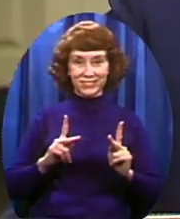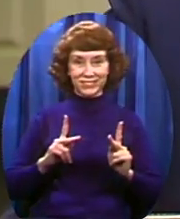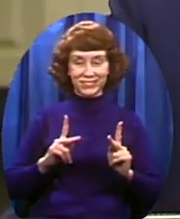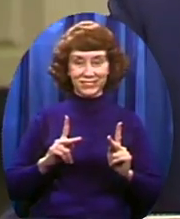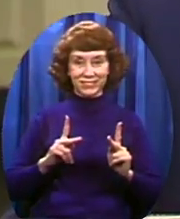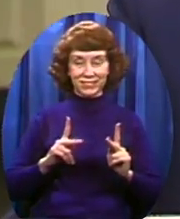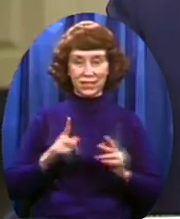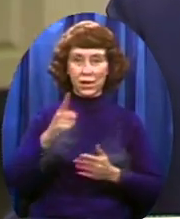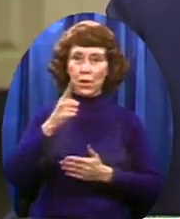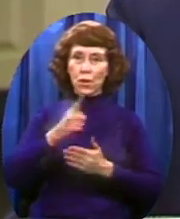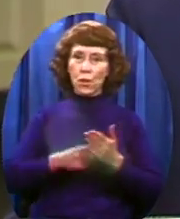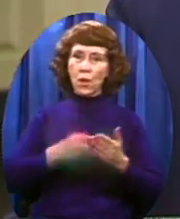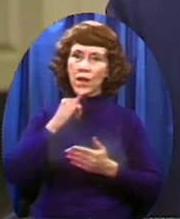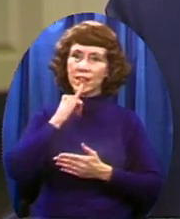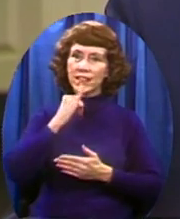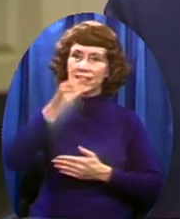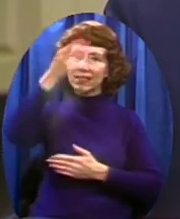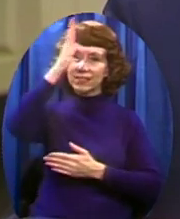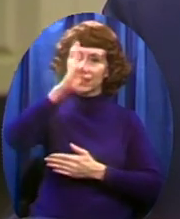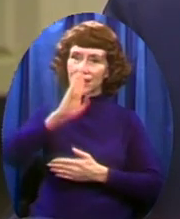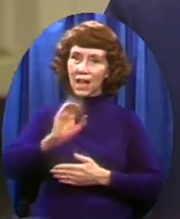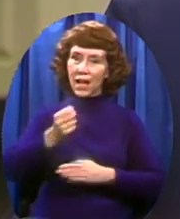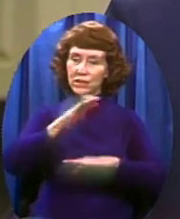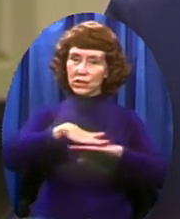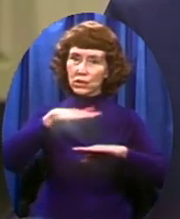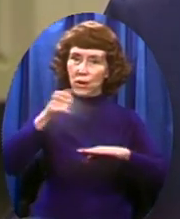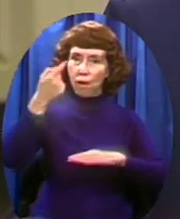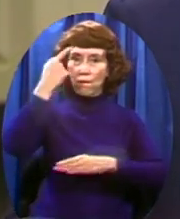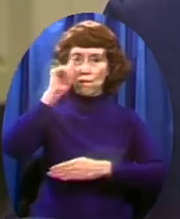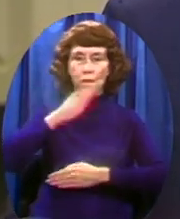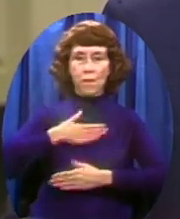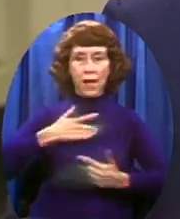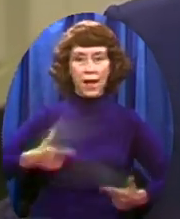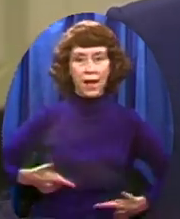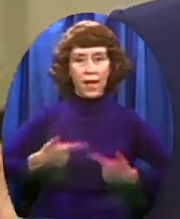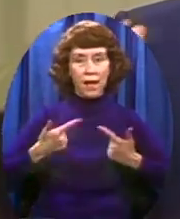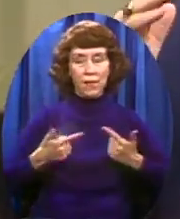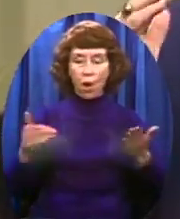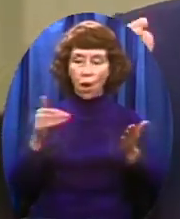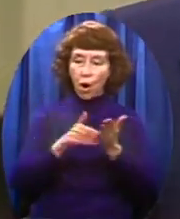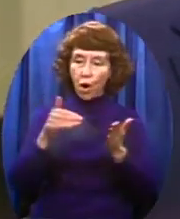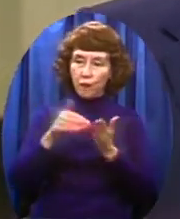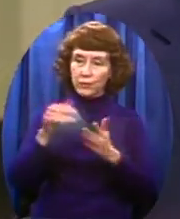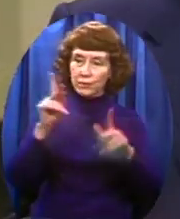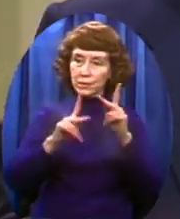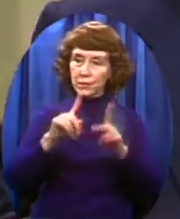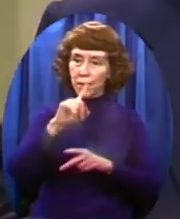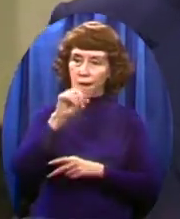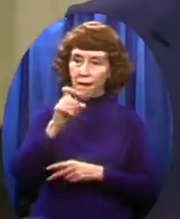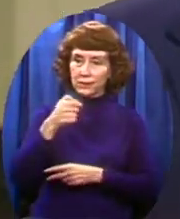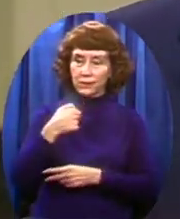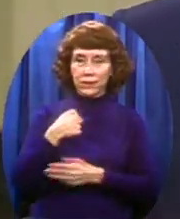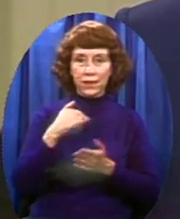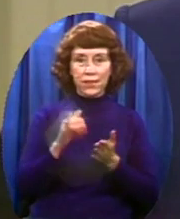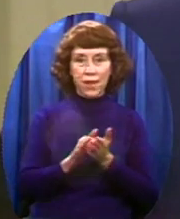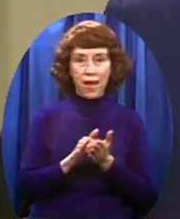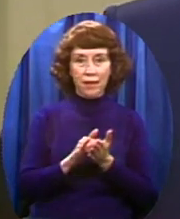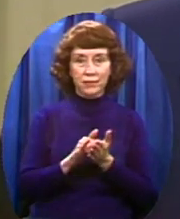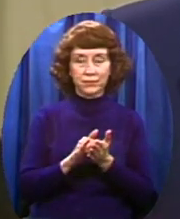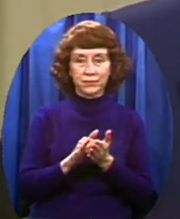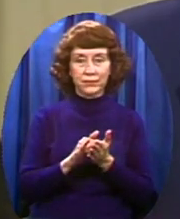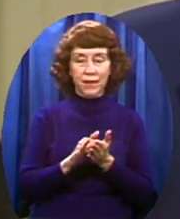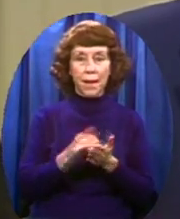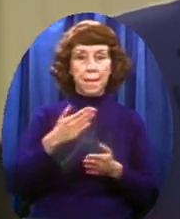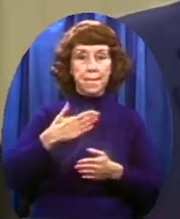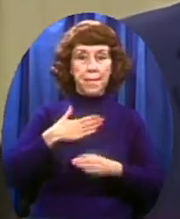What is God's calling for my life? I'm often asked that question, and without hesitation I can tell you It is to preach the